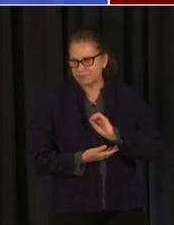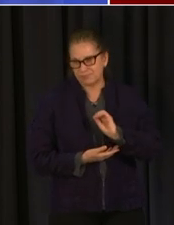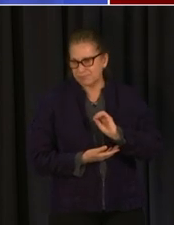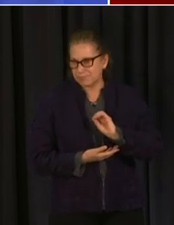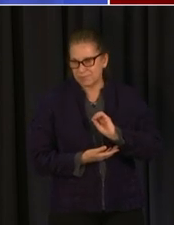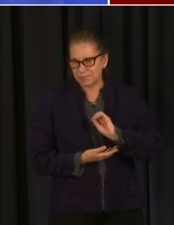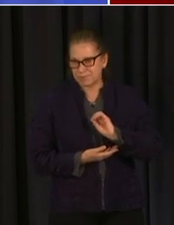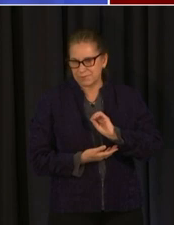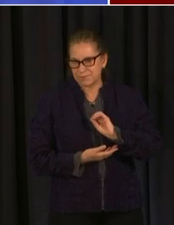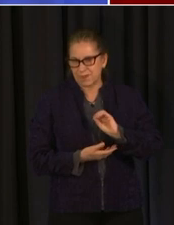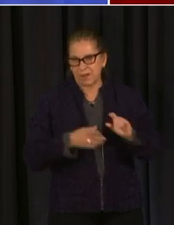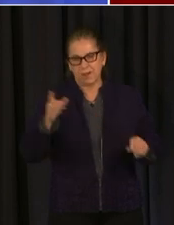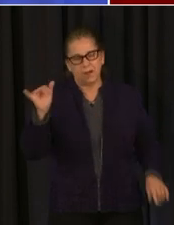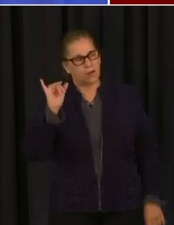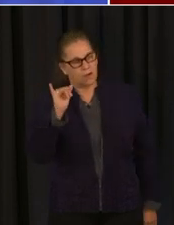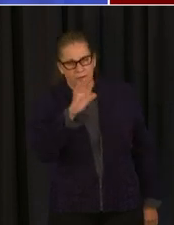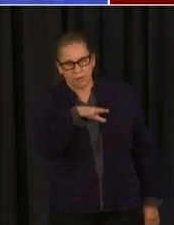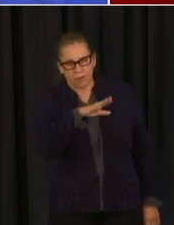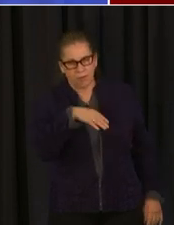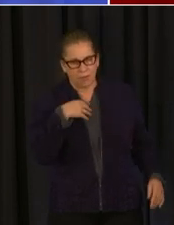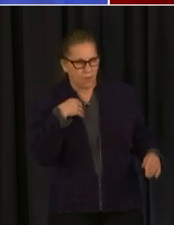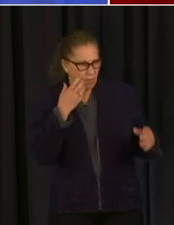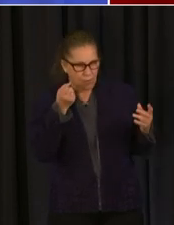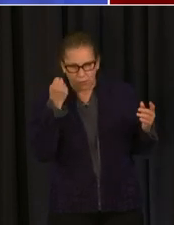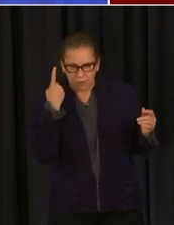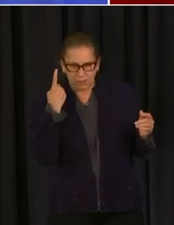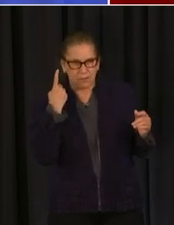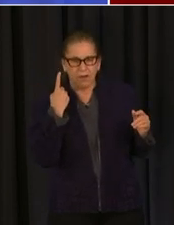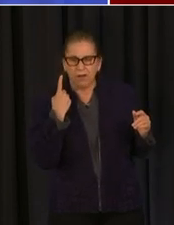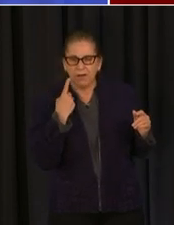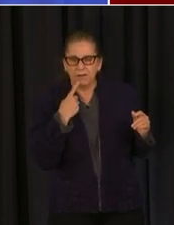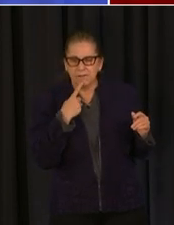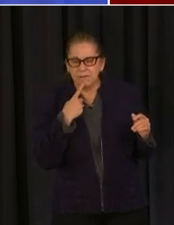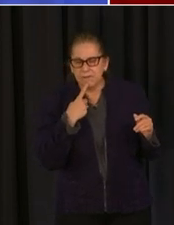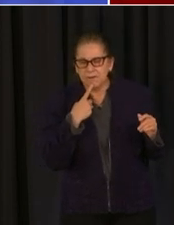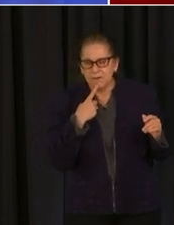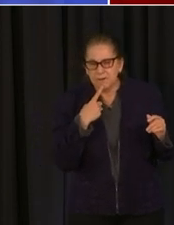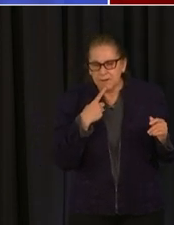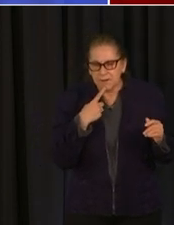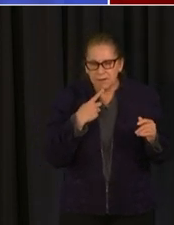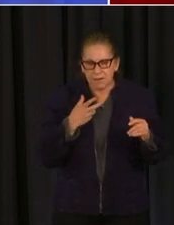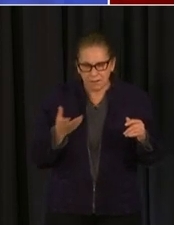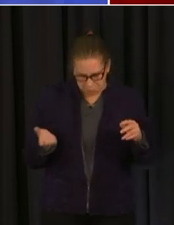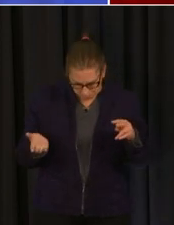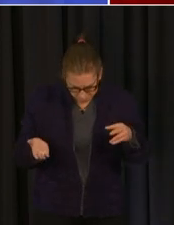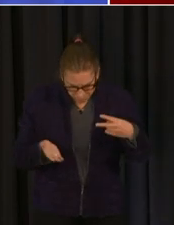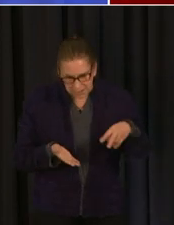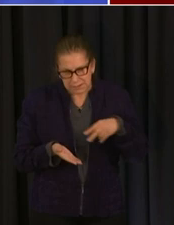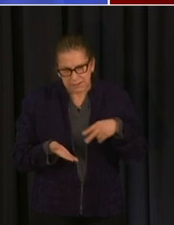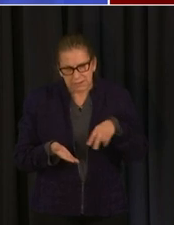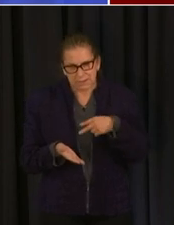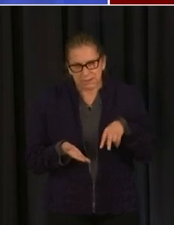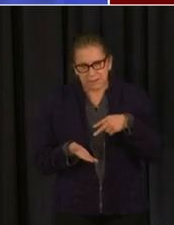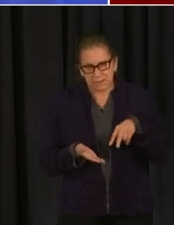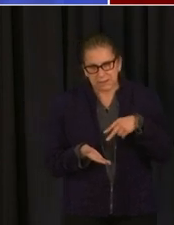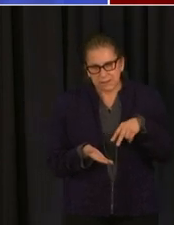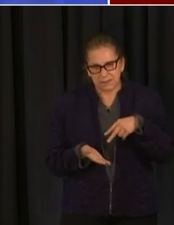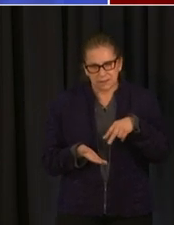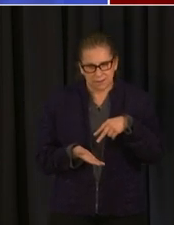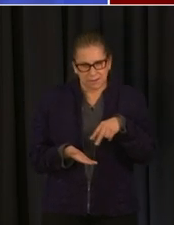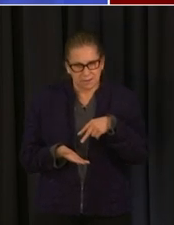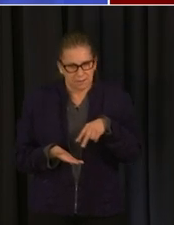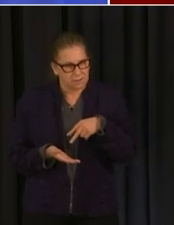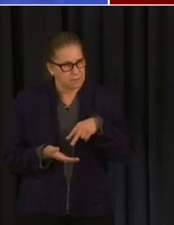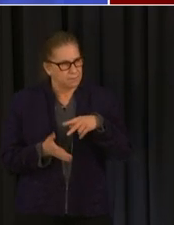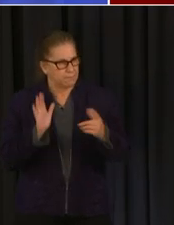so i'm just trying to get as much as we can now particularly about something like you know the dancing band that has caught a lot of attention nationally and